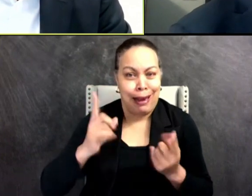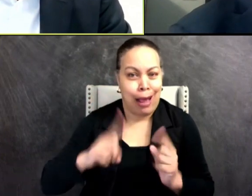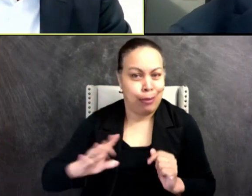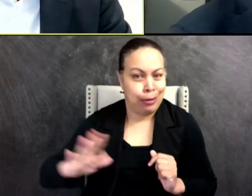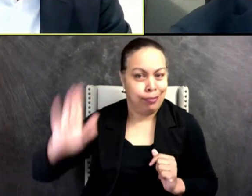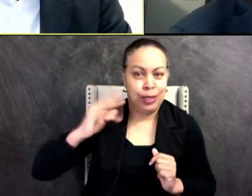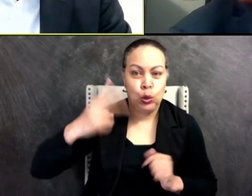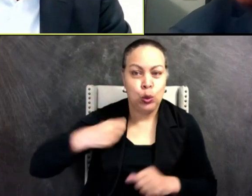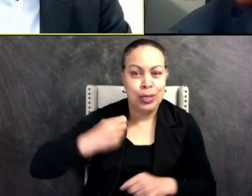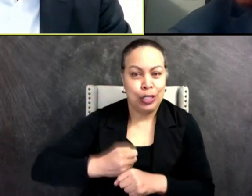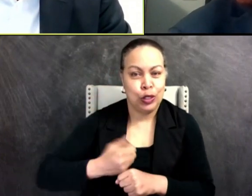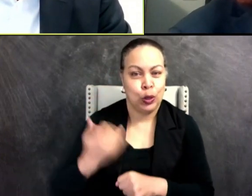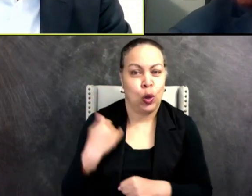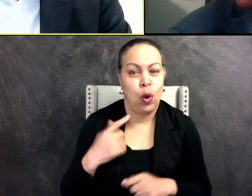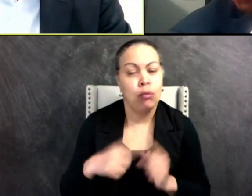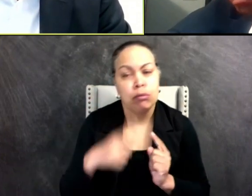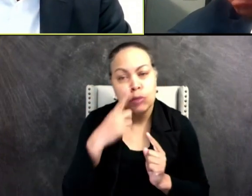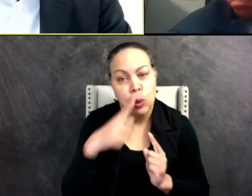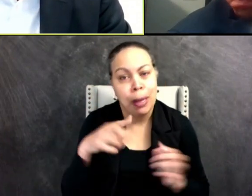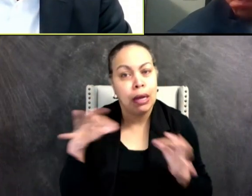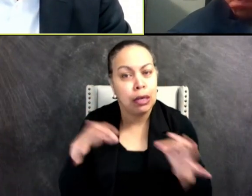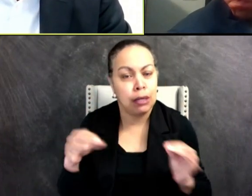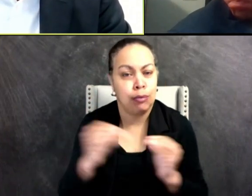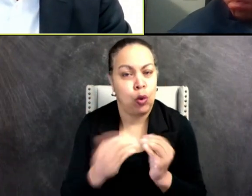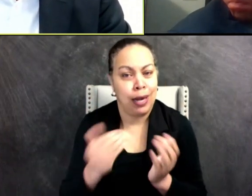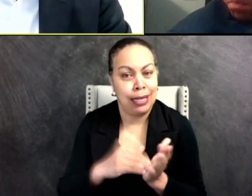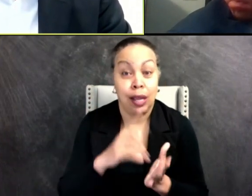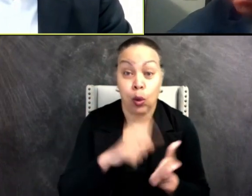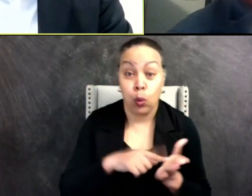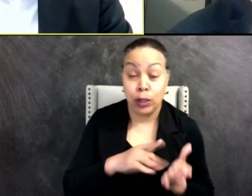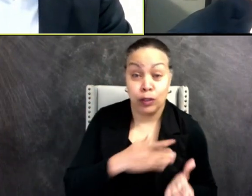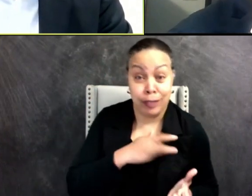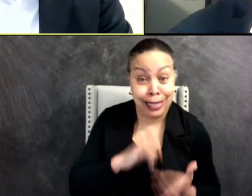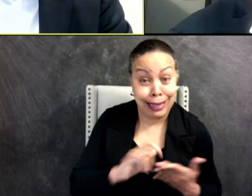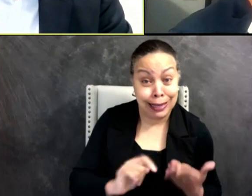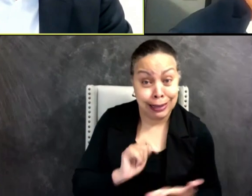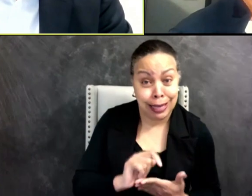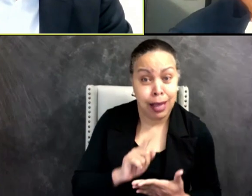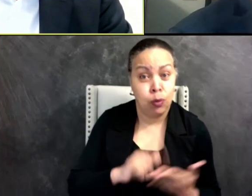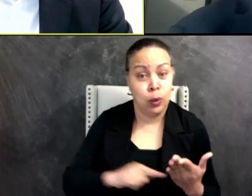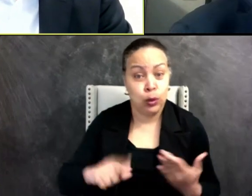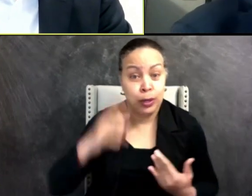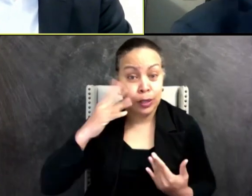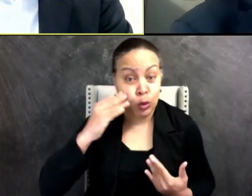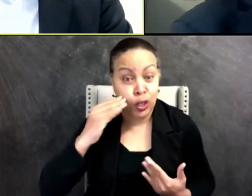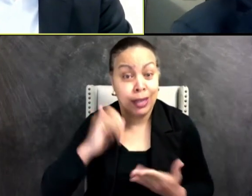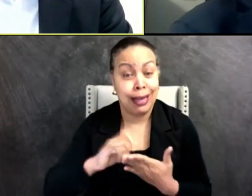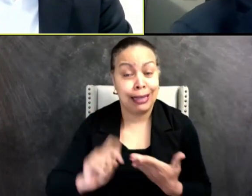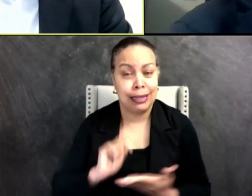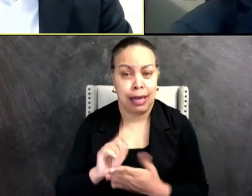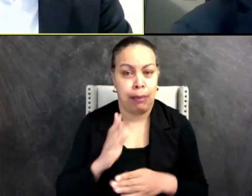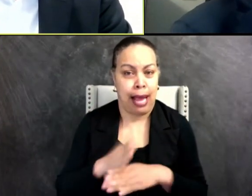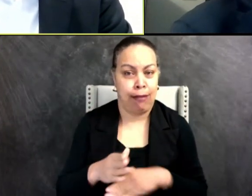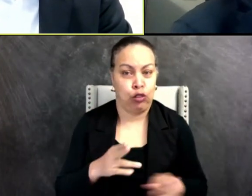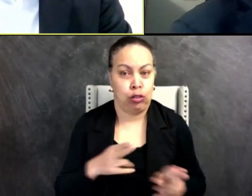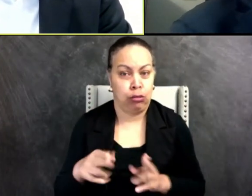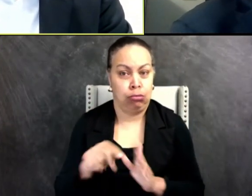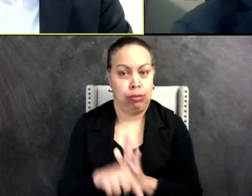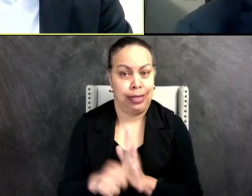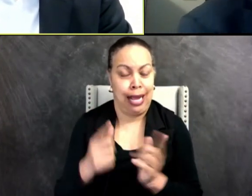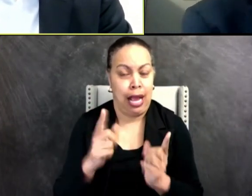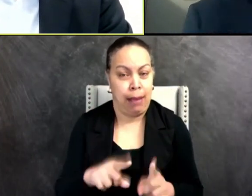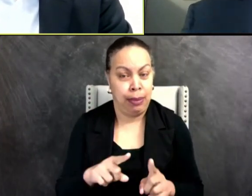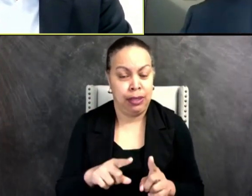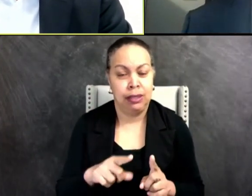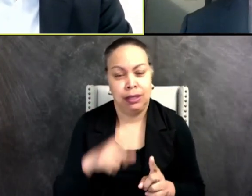journey, go back two years ago with what you were feeling, experiencing in the wake of those murders. Can you take us back to